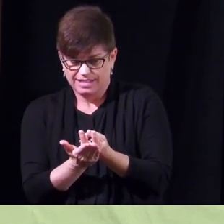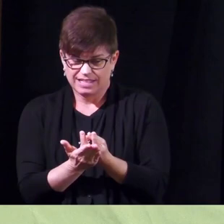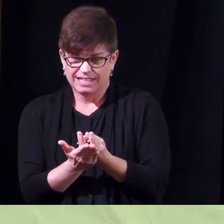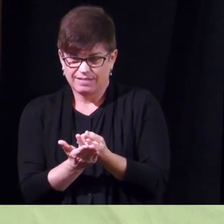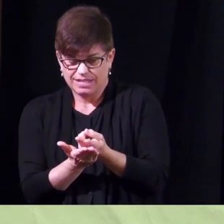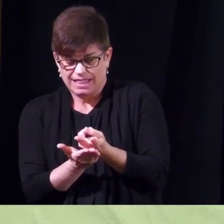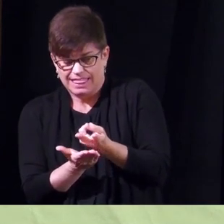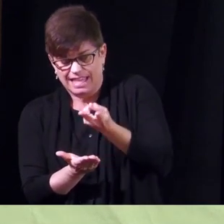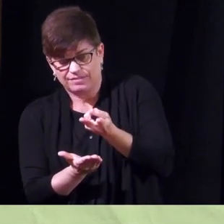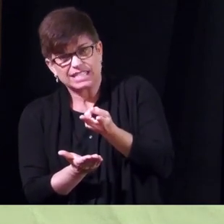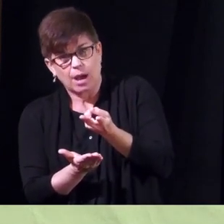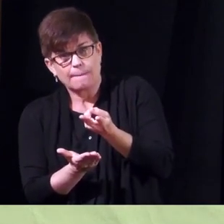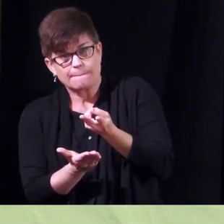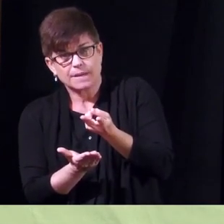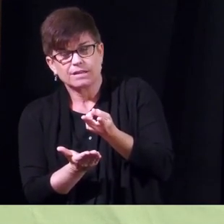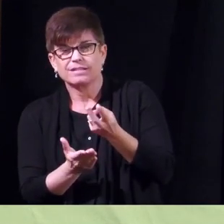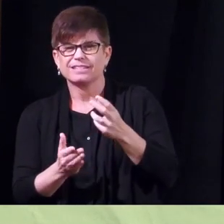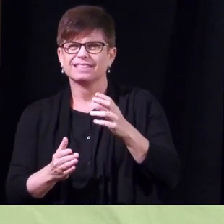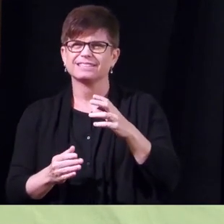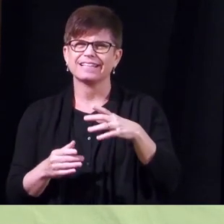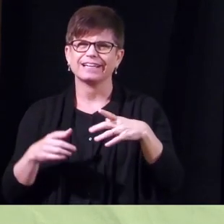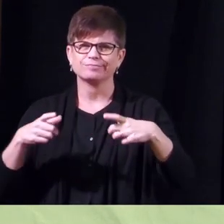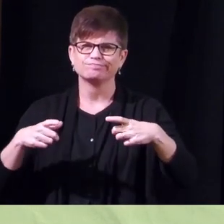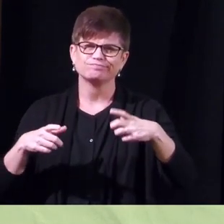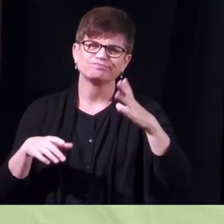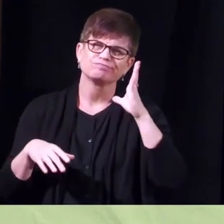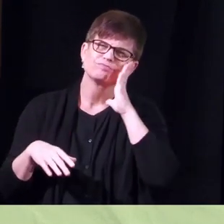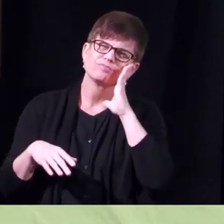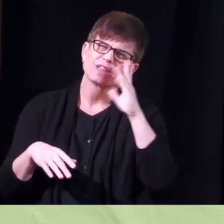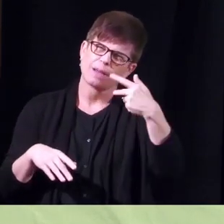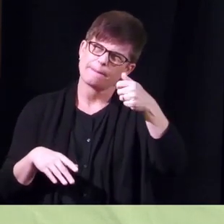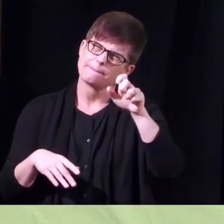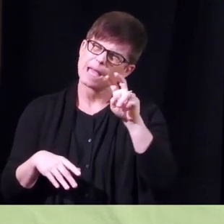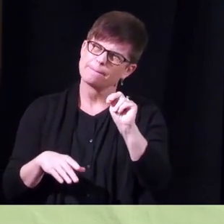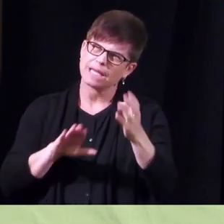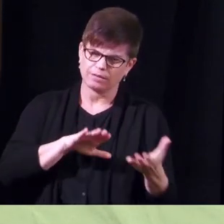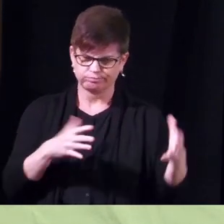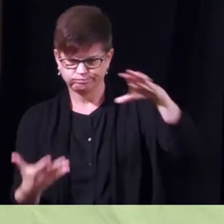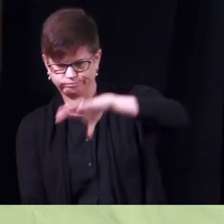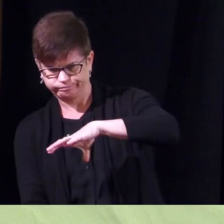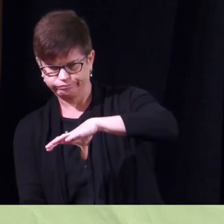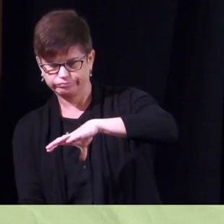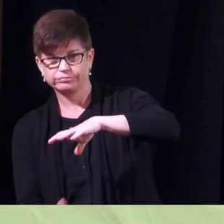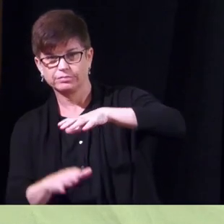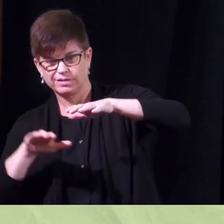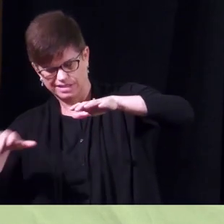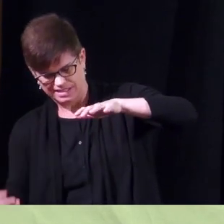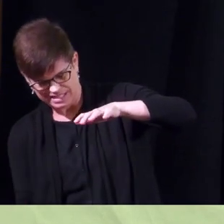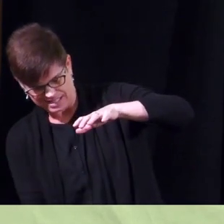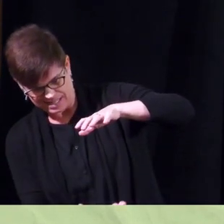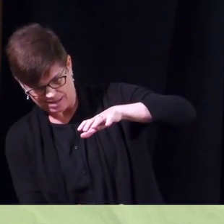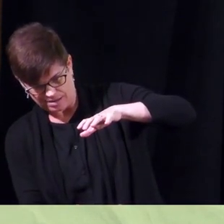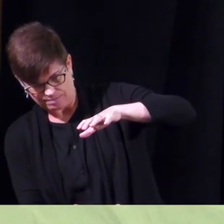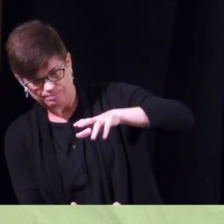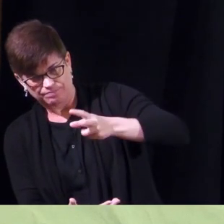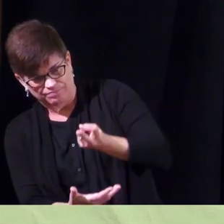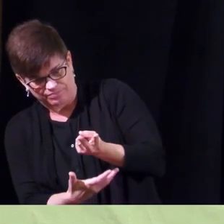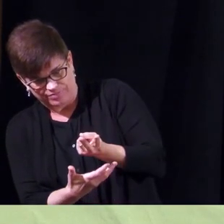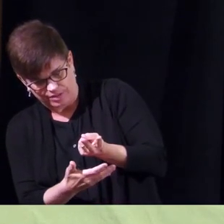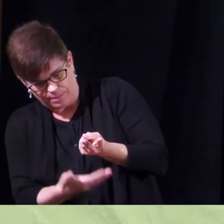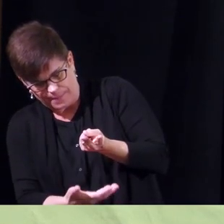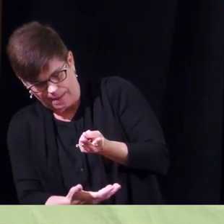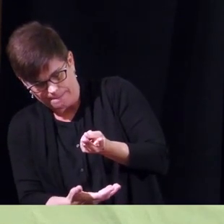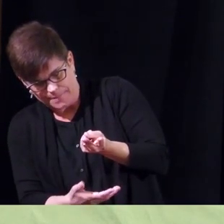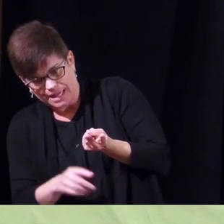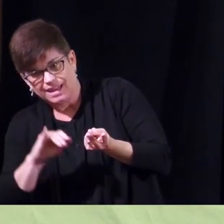so we'll take a bed pan traditionally and turn it upside down and that way it supports their bottom so that we